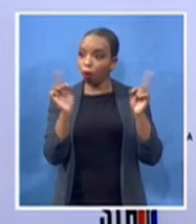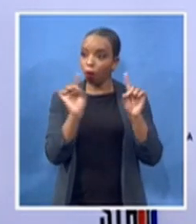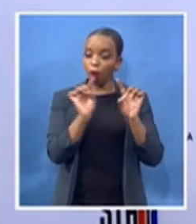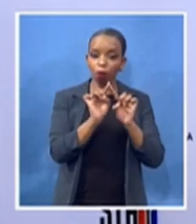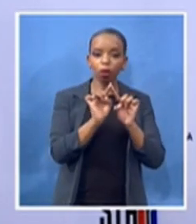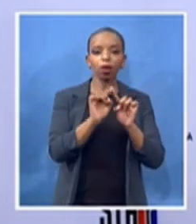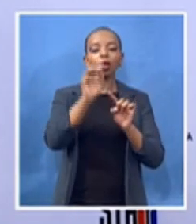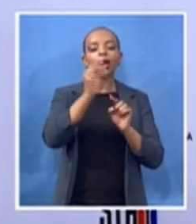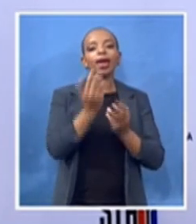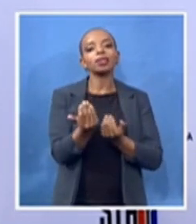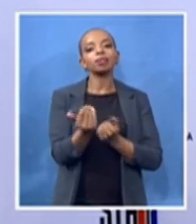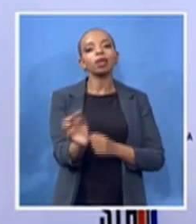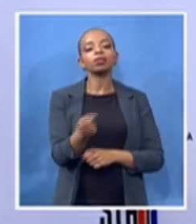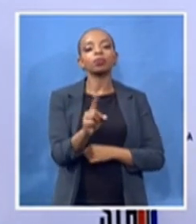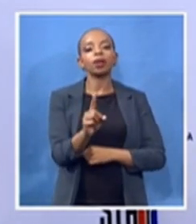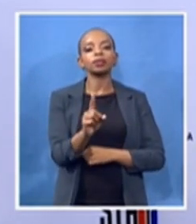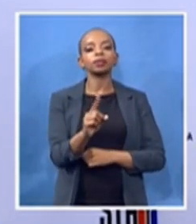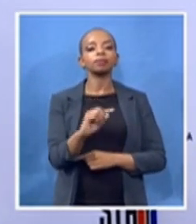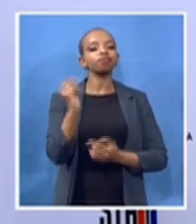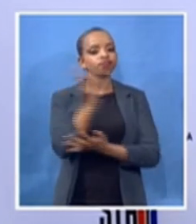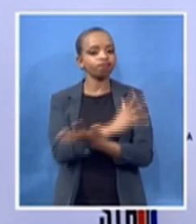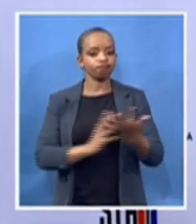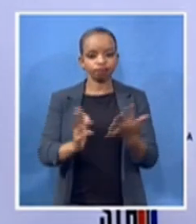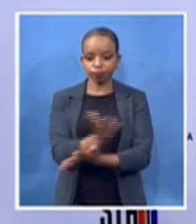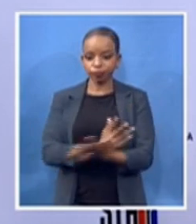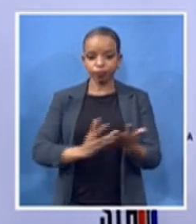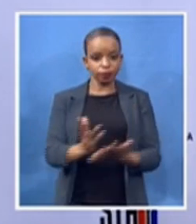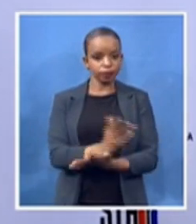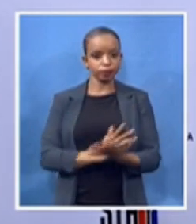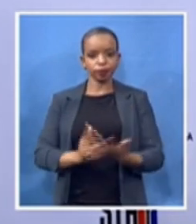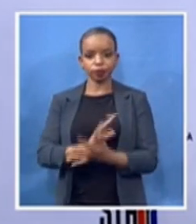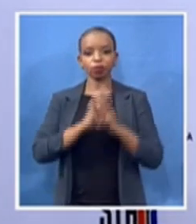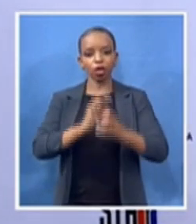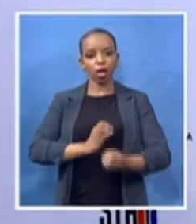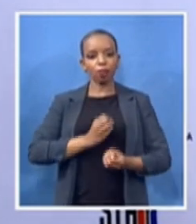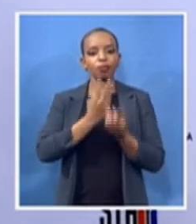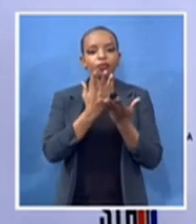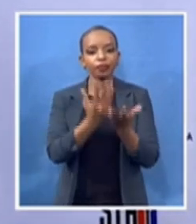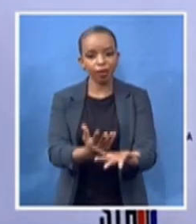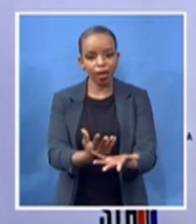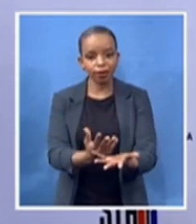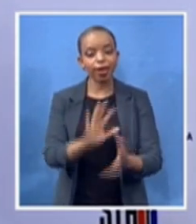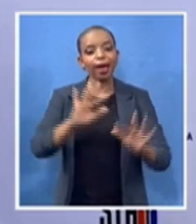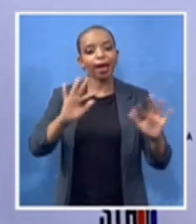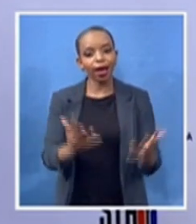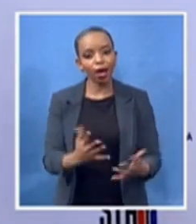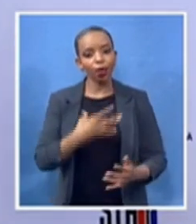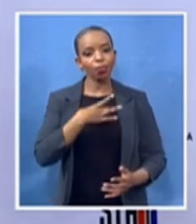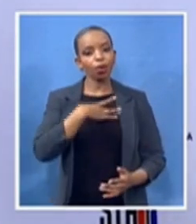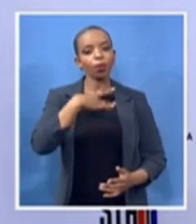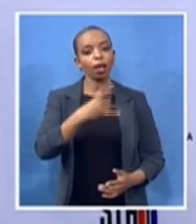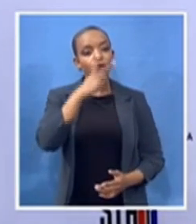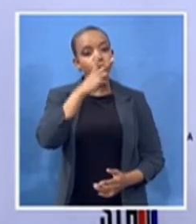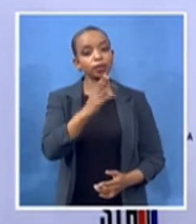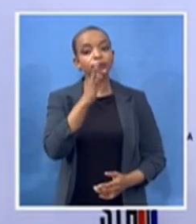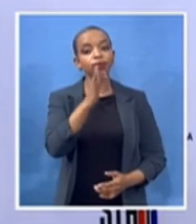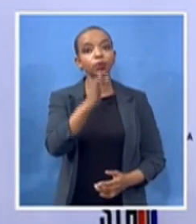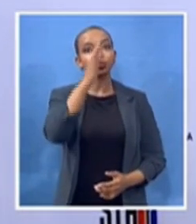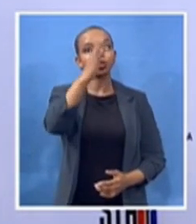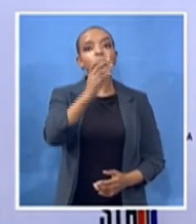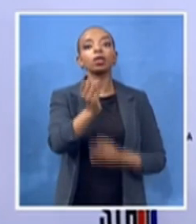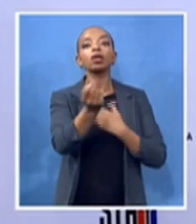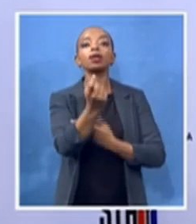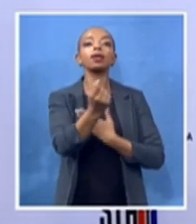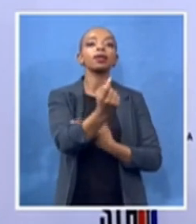their narrative of how they would like to see the future unravel also in july we will have the legacy of